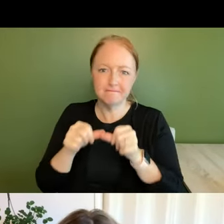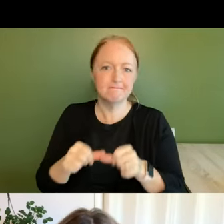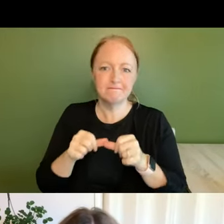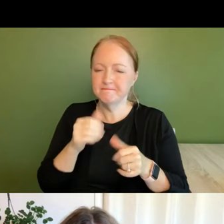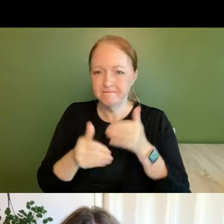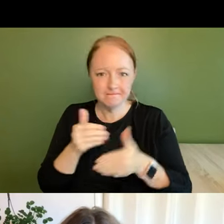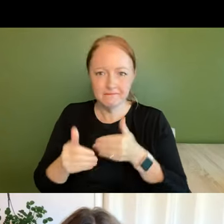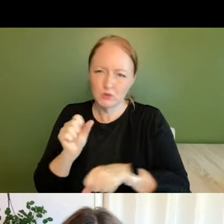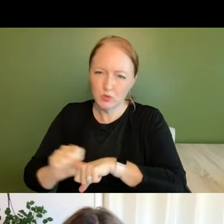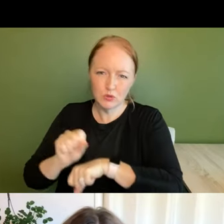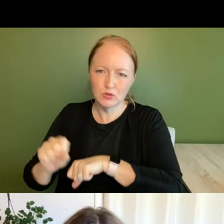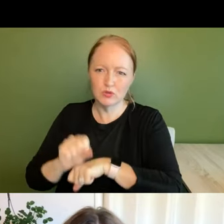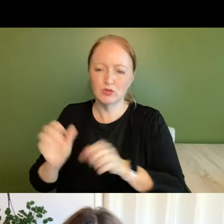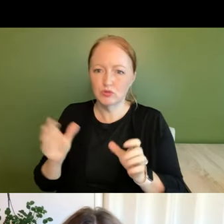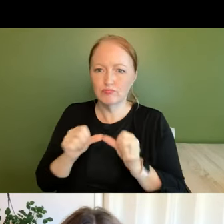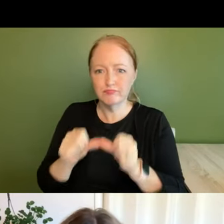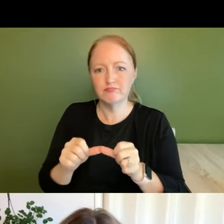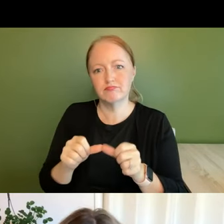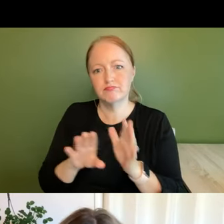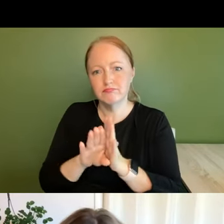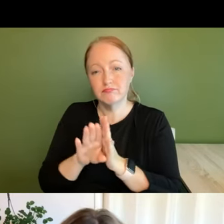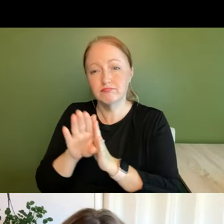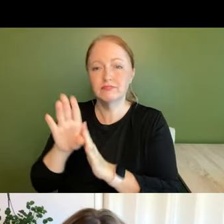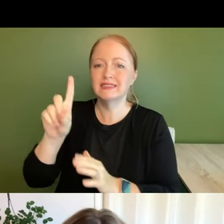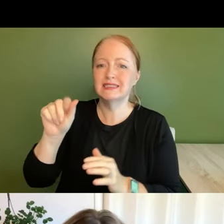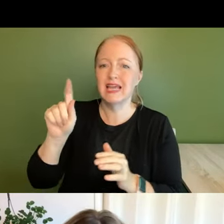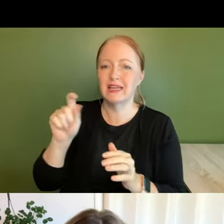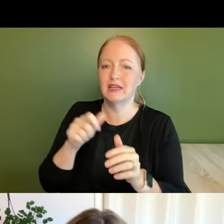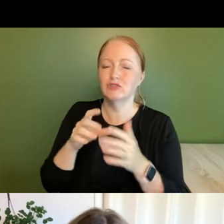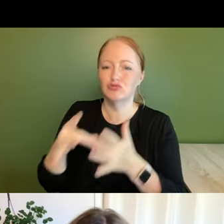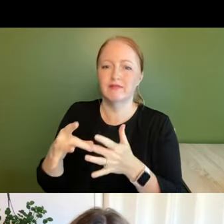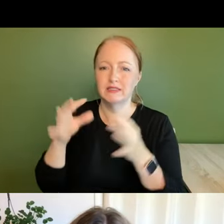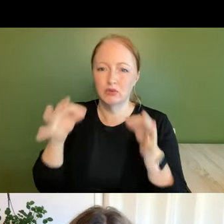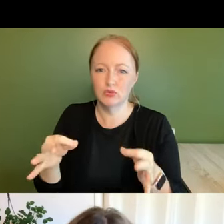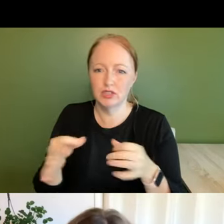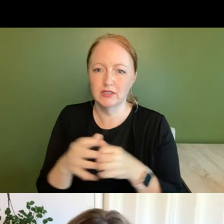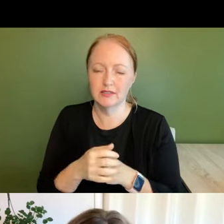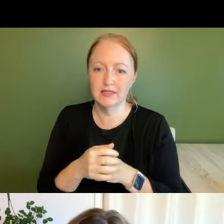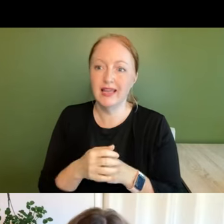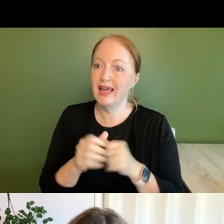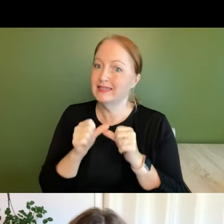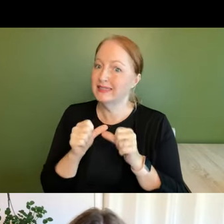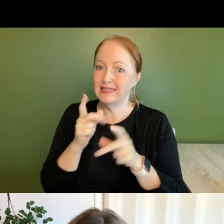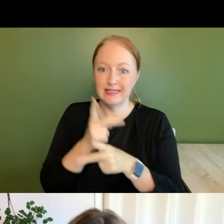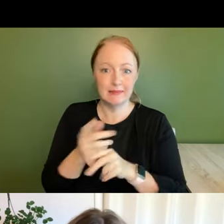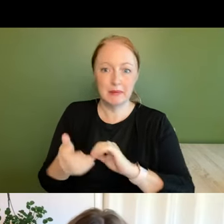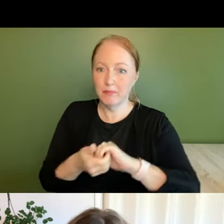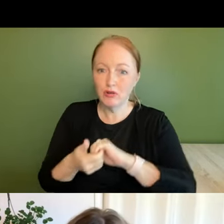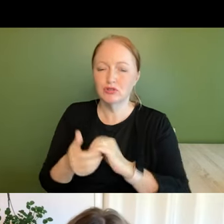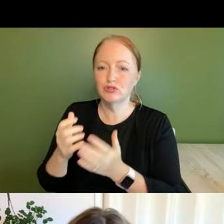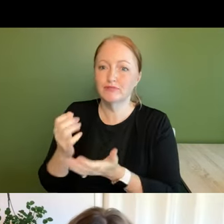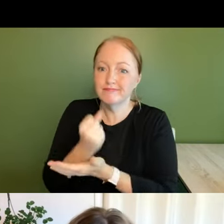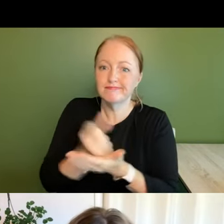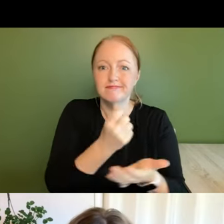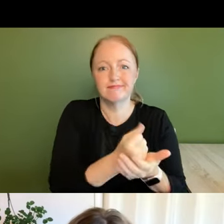process of pushing forward these data-driven solutions and we have to stay in partnership to leverage and connect our